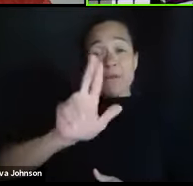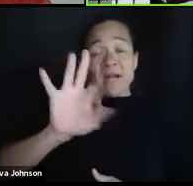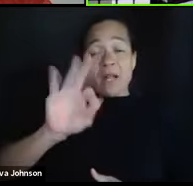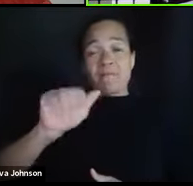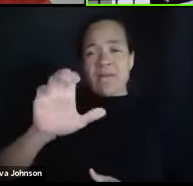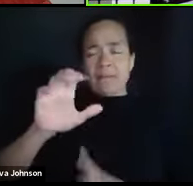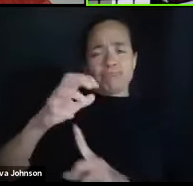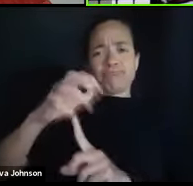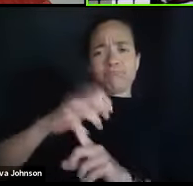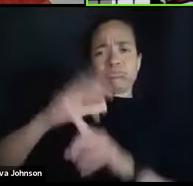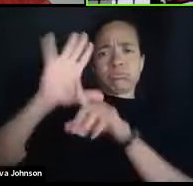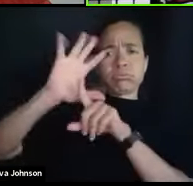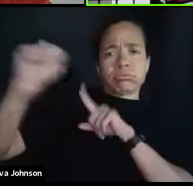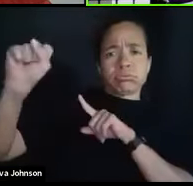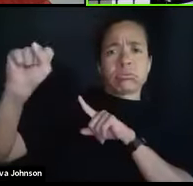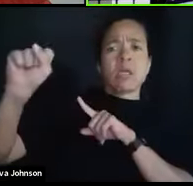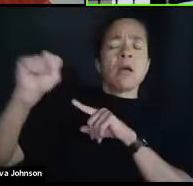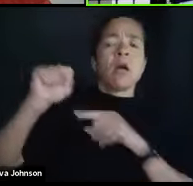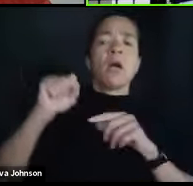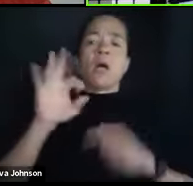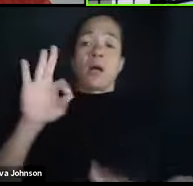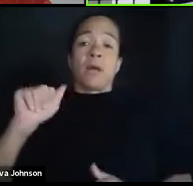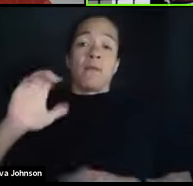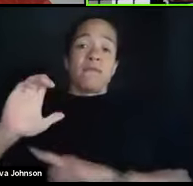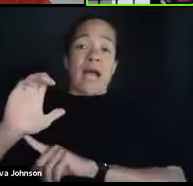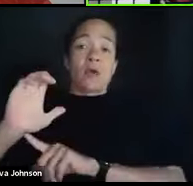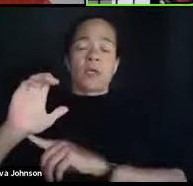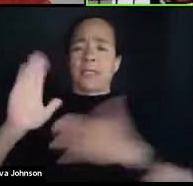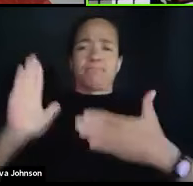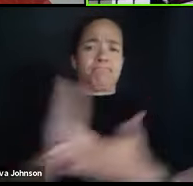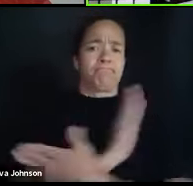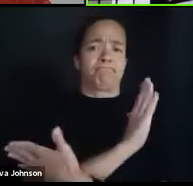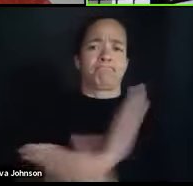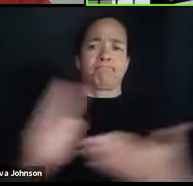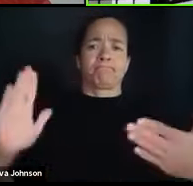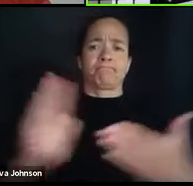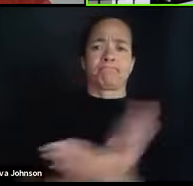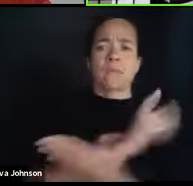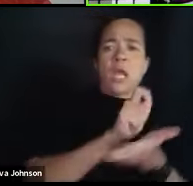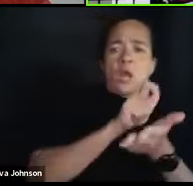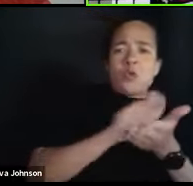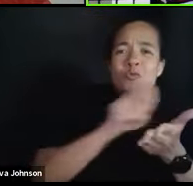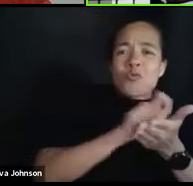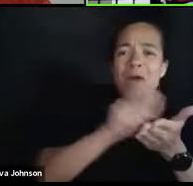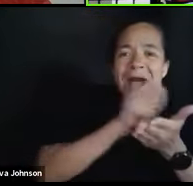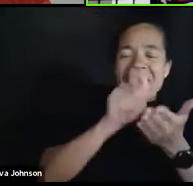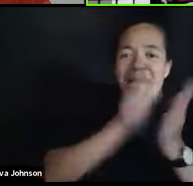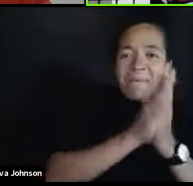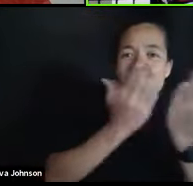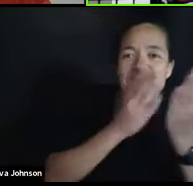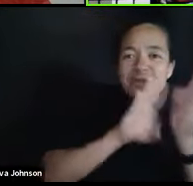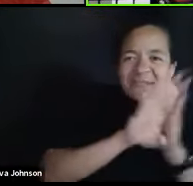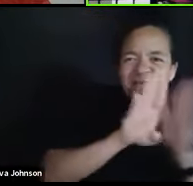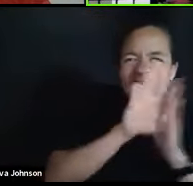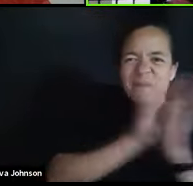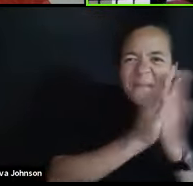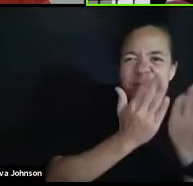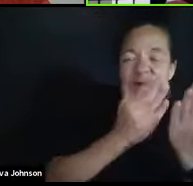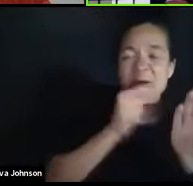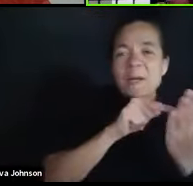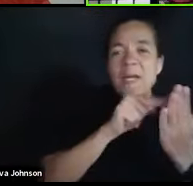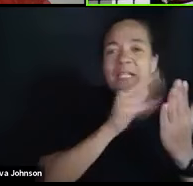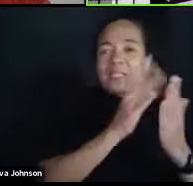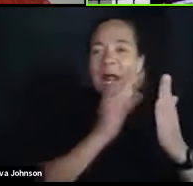faculty do everything from writing textbooks to creating new devices,